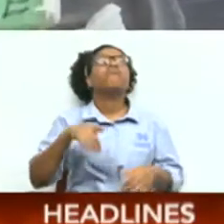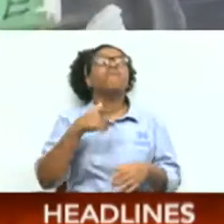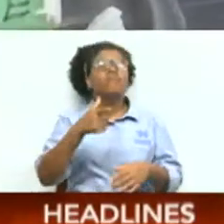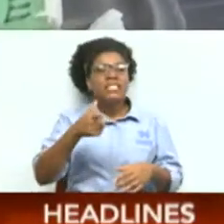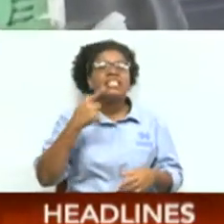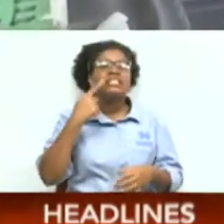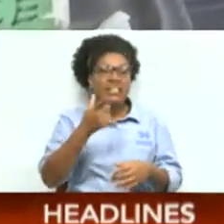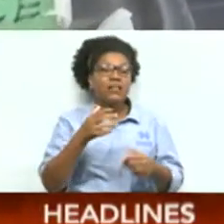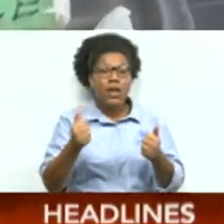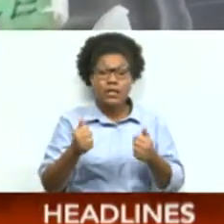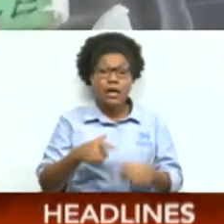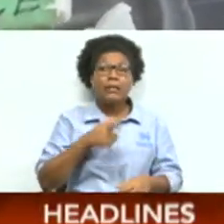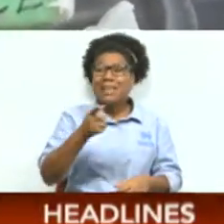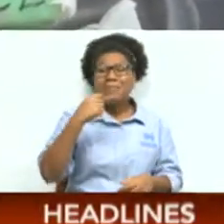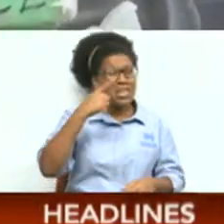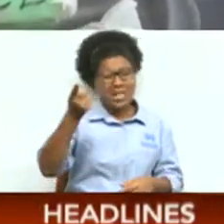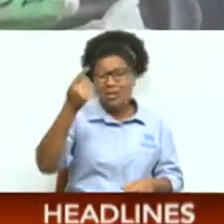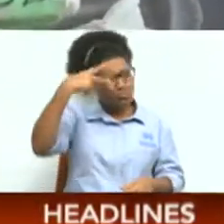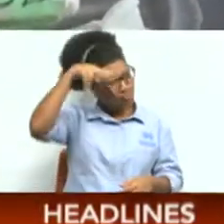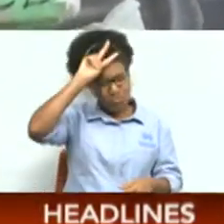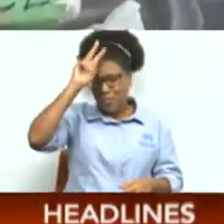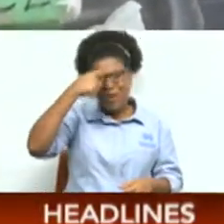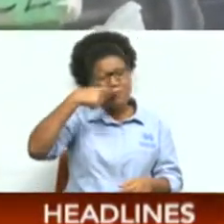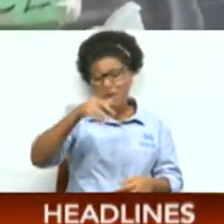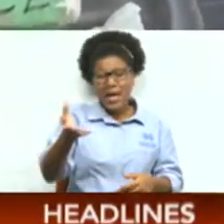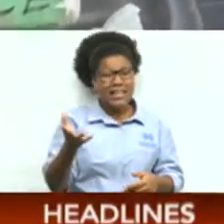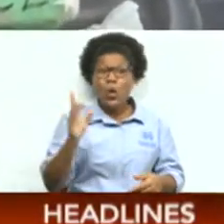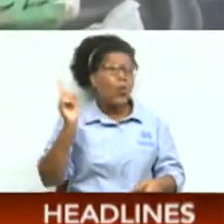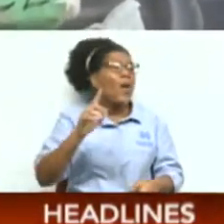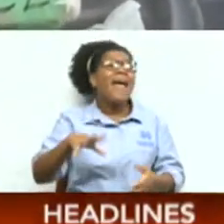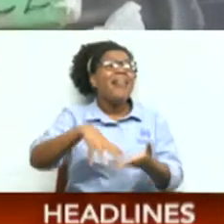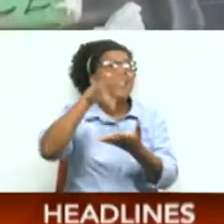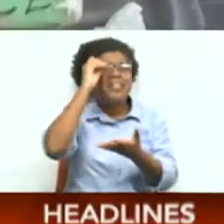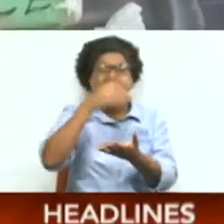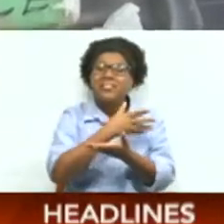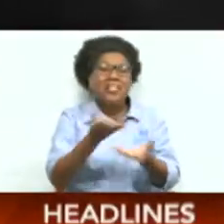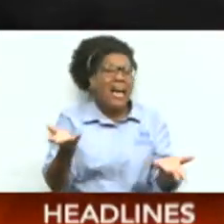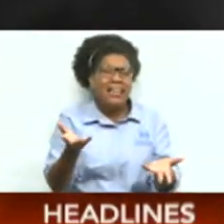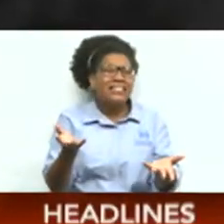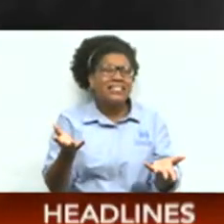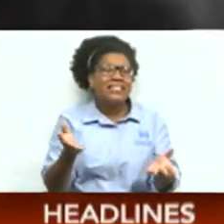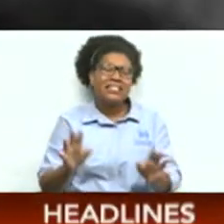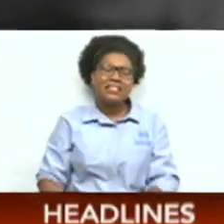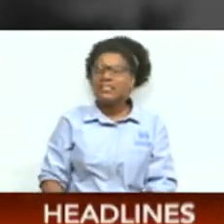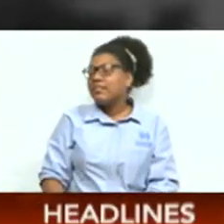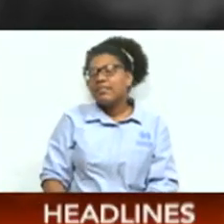Tell him he have no intelligence to it. When he learn that, I will second him.